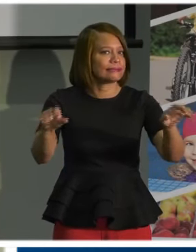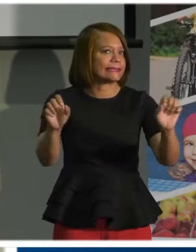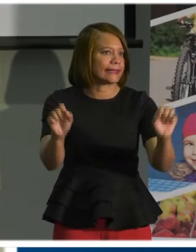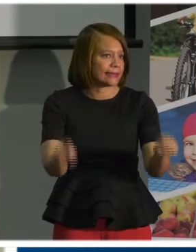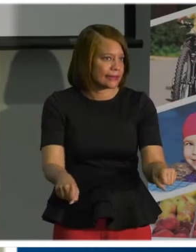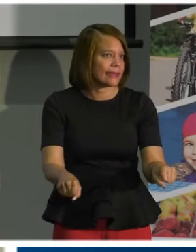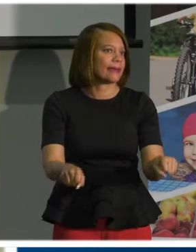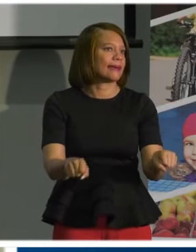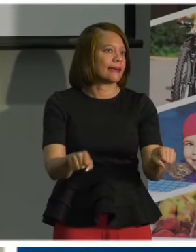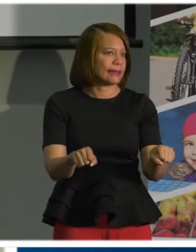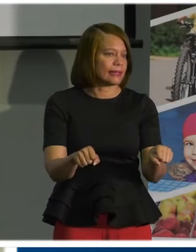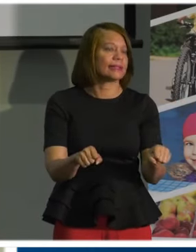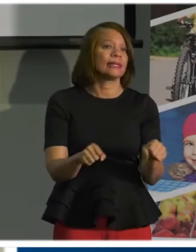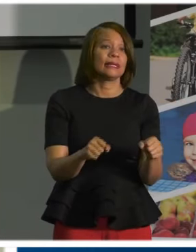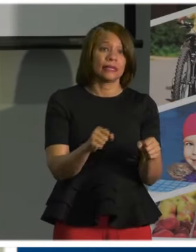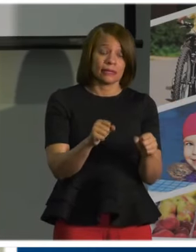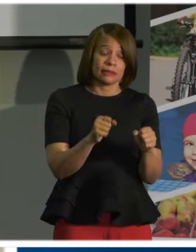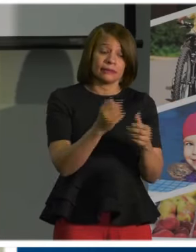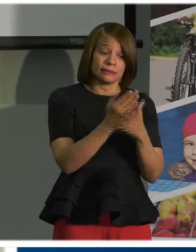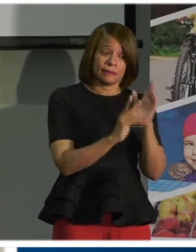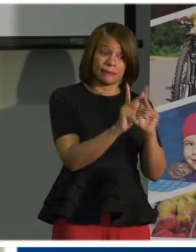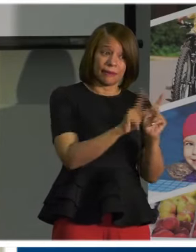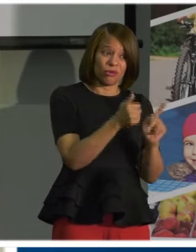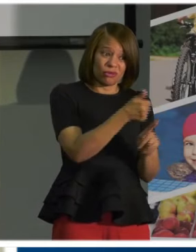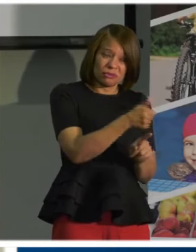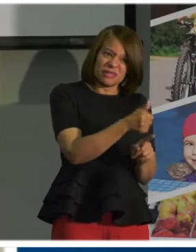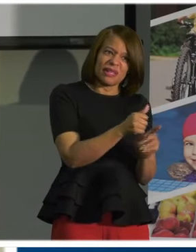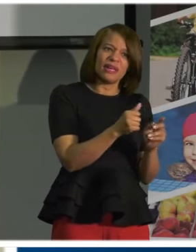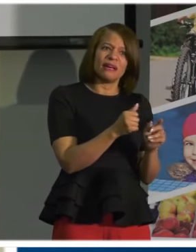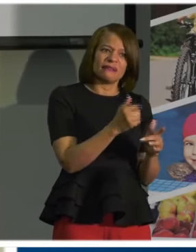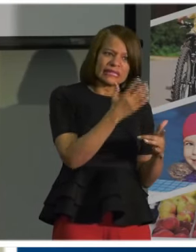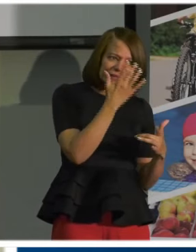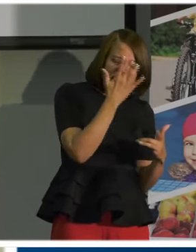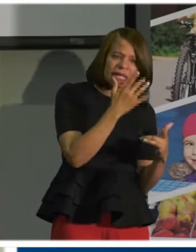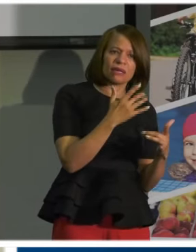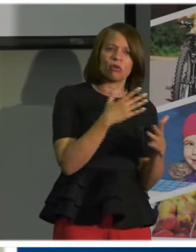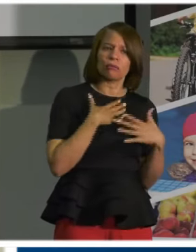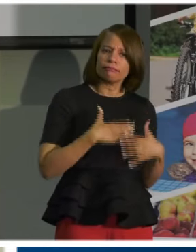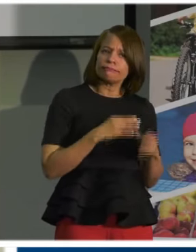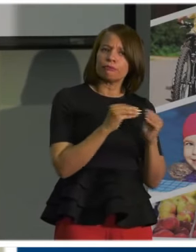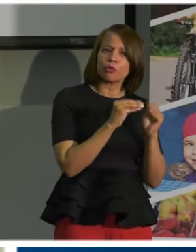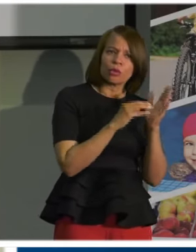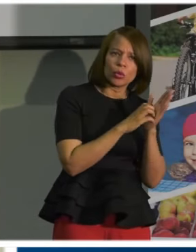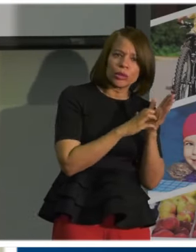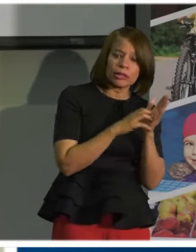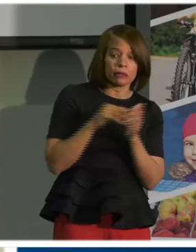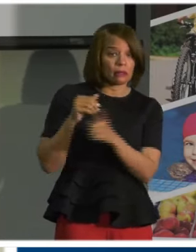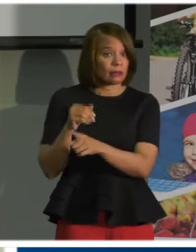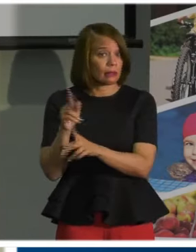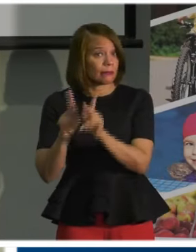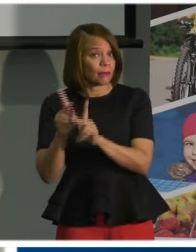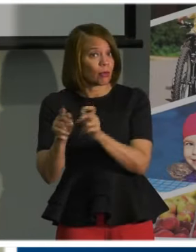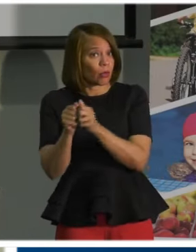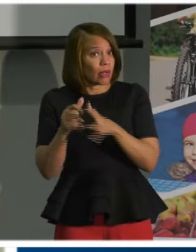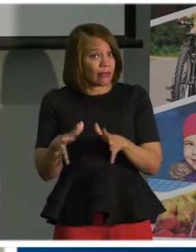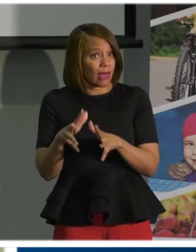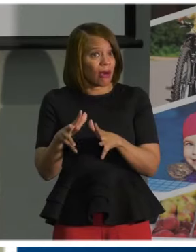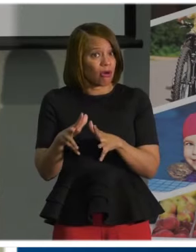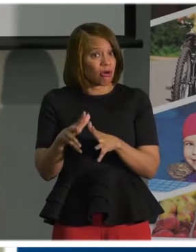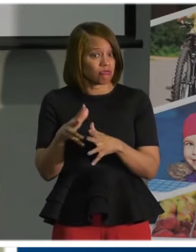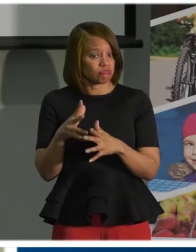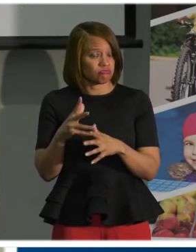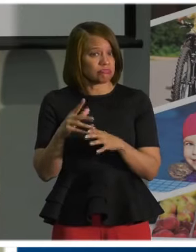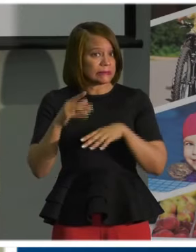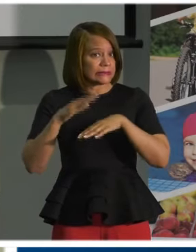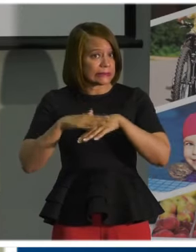Others who are more vulnerable and more likely to have some of the complications of this virus. Community spread